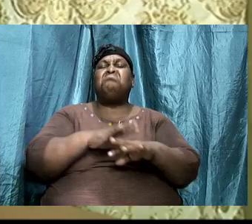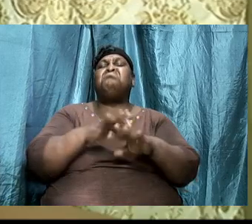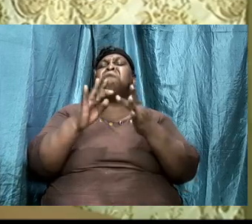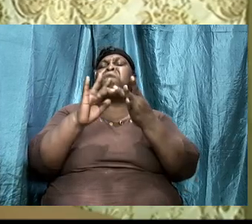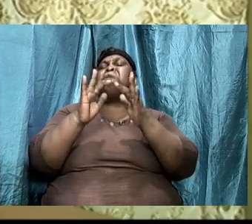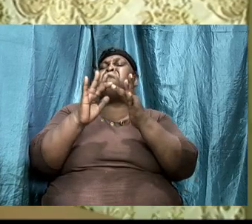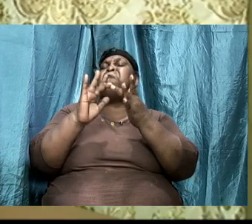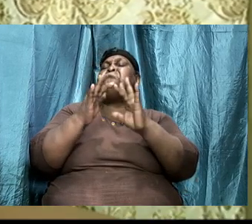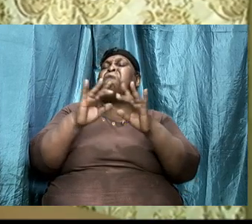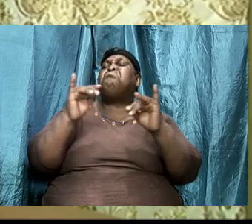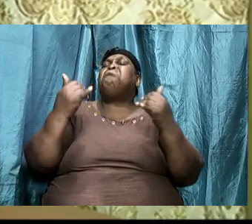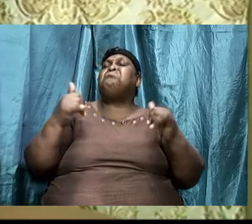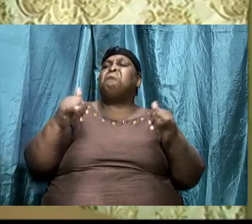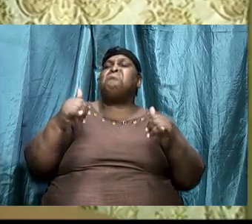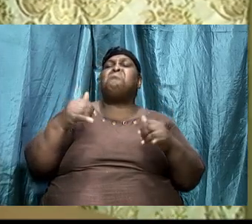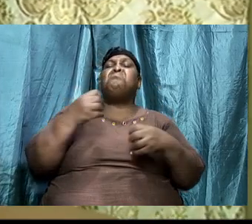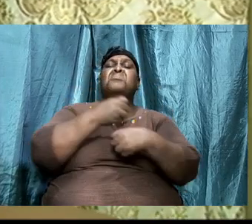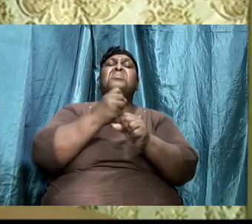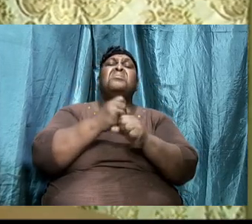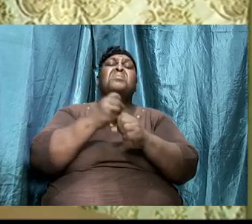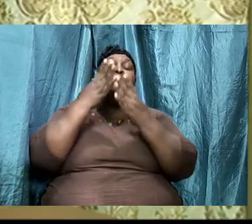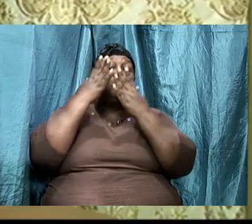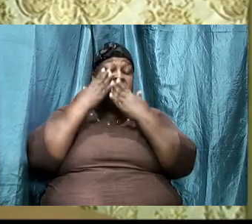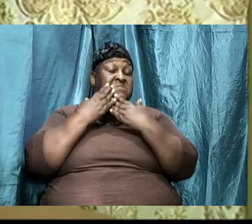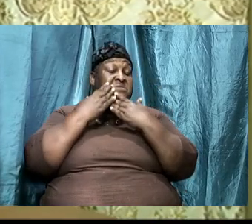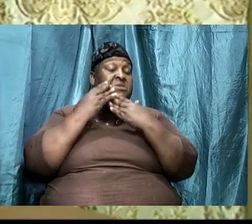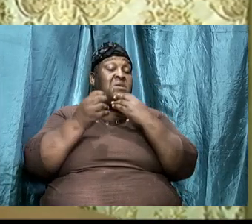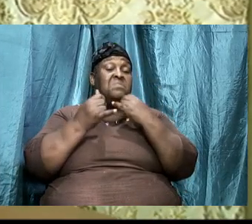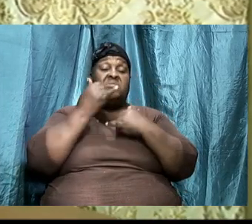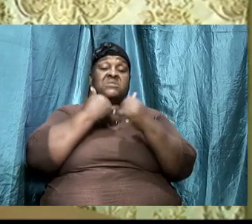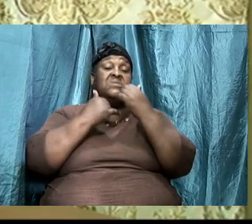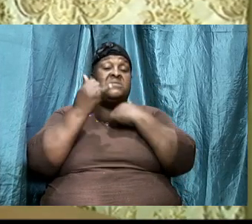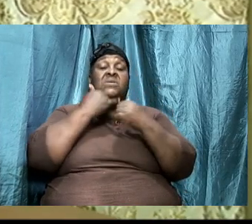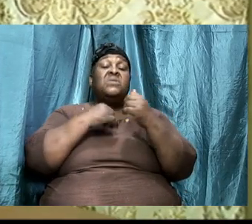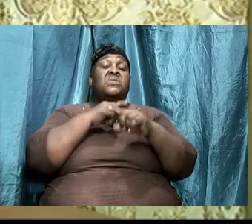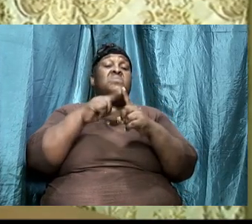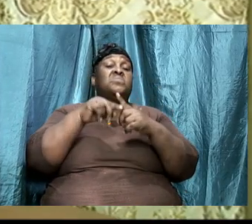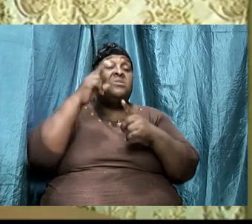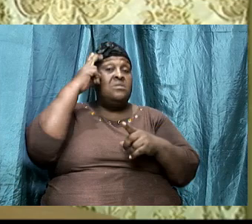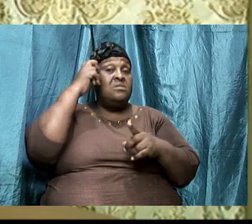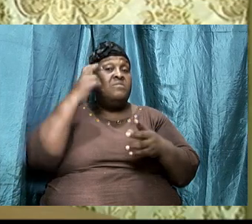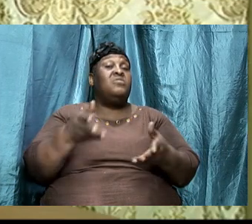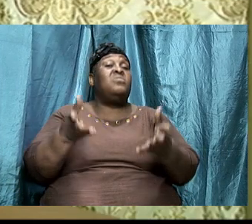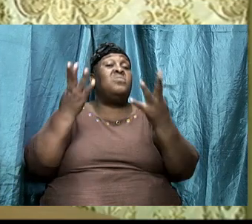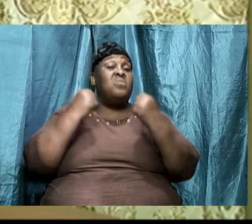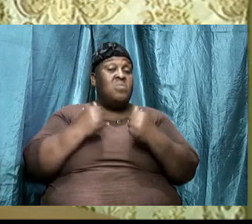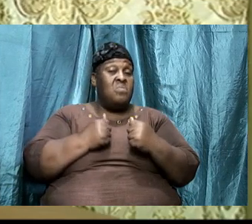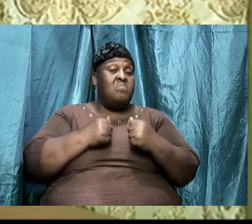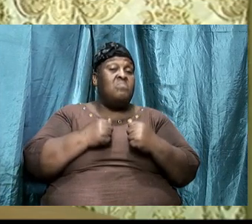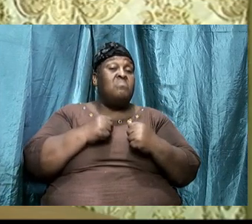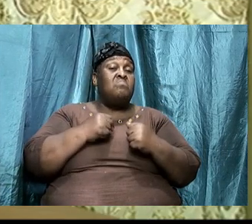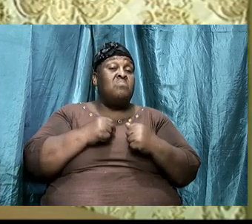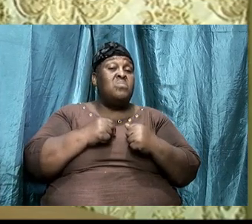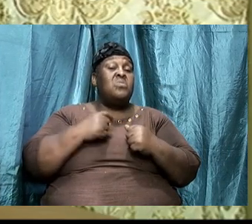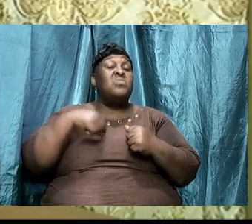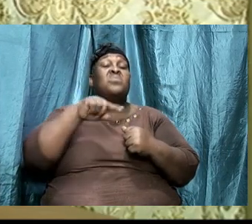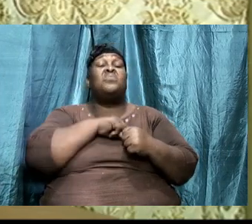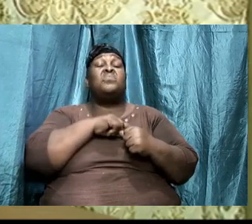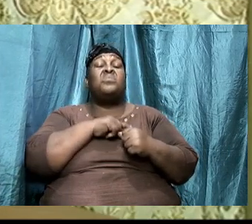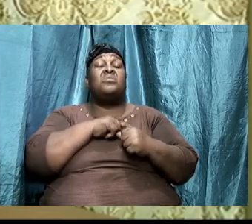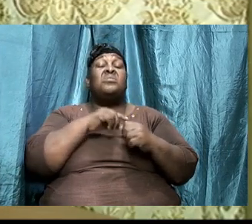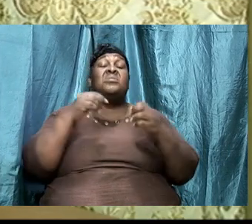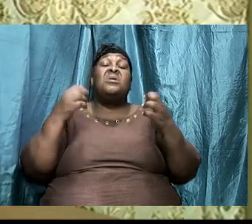we're making a sad mistake because when the adversary comes we're going to have problems because we cannot